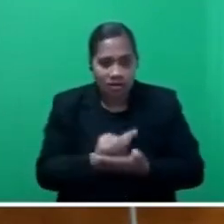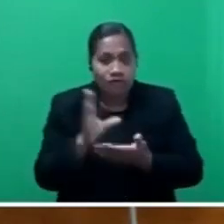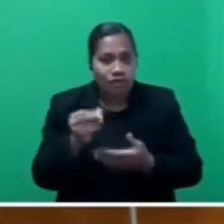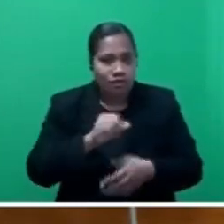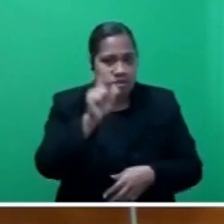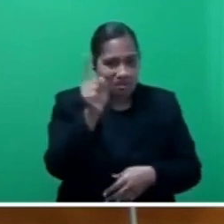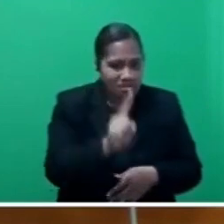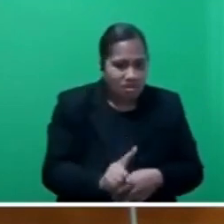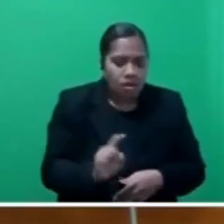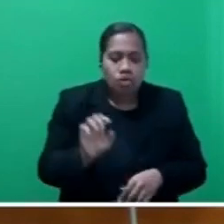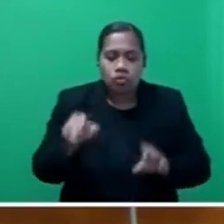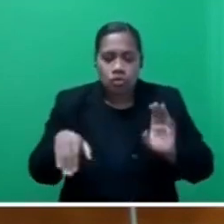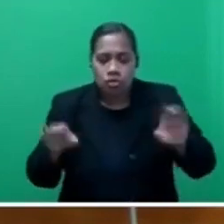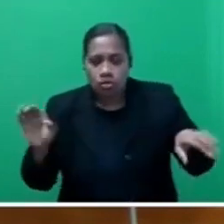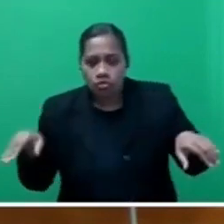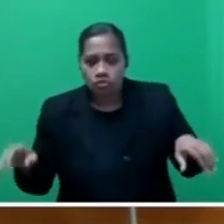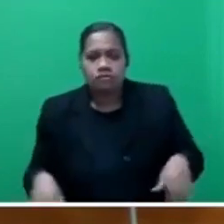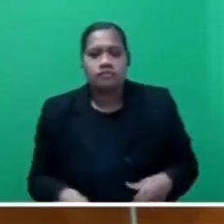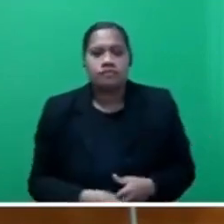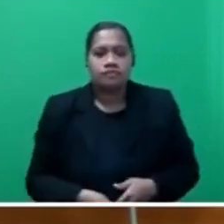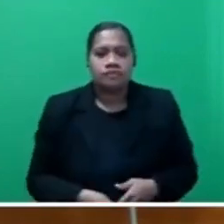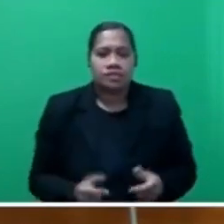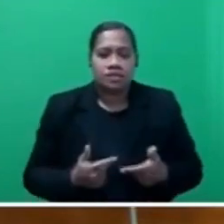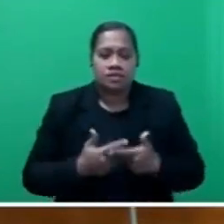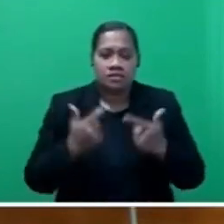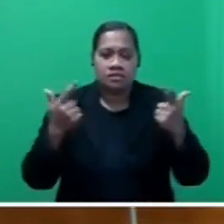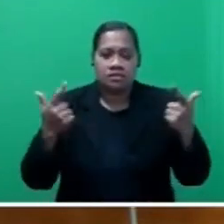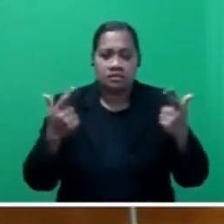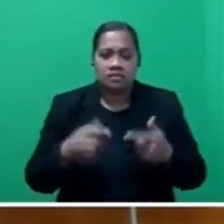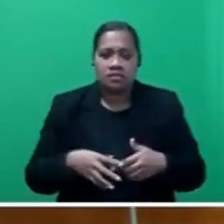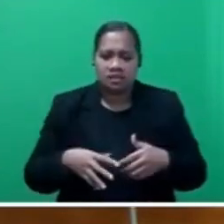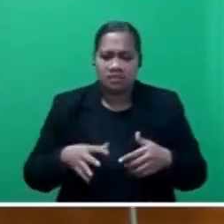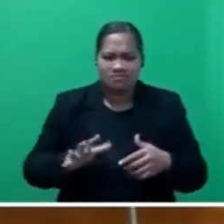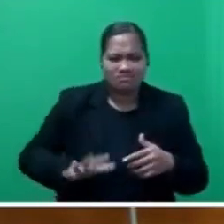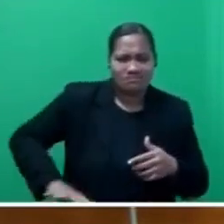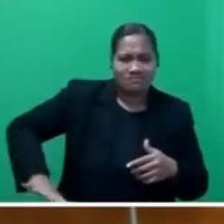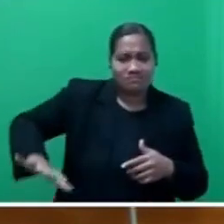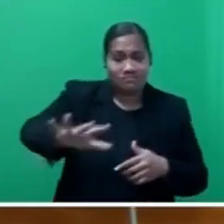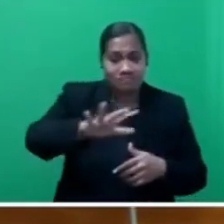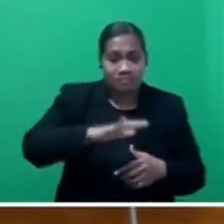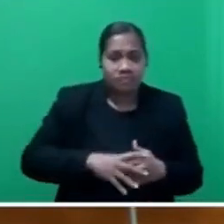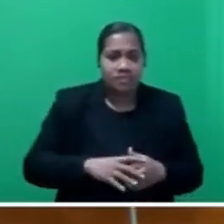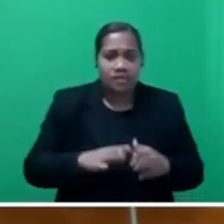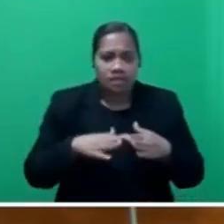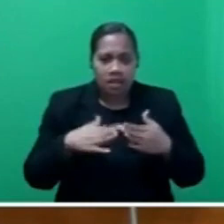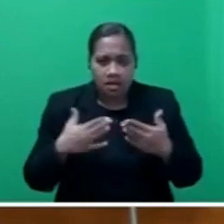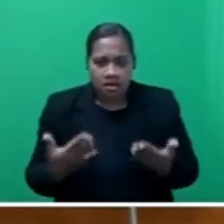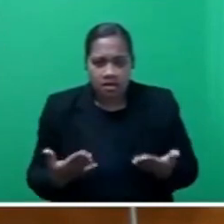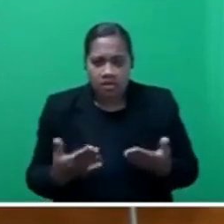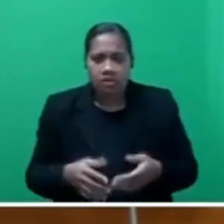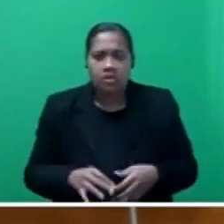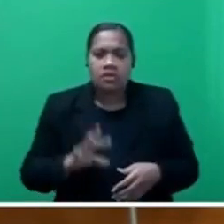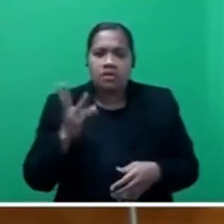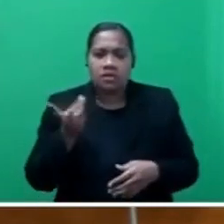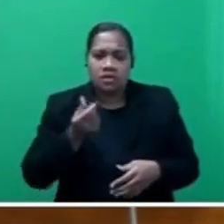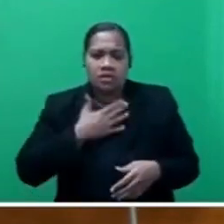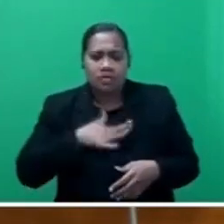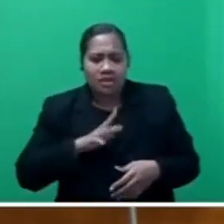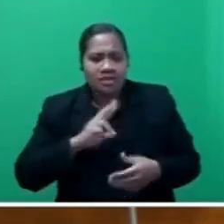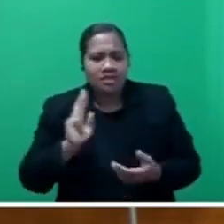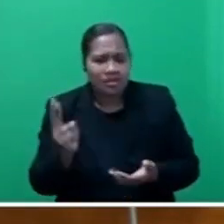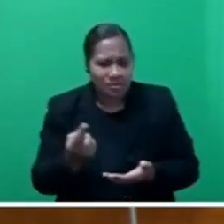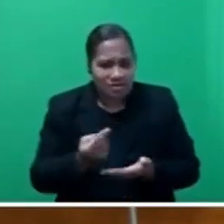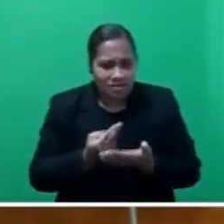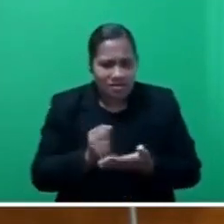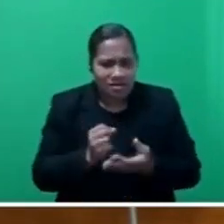homes and the greater CBD areas along the mansion corridor, and they are crying for an equitable return for the use of their